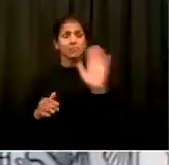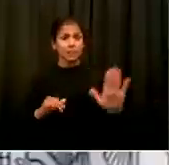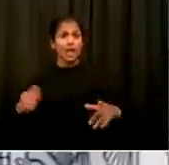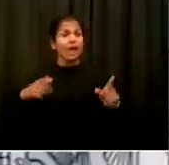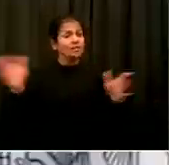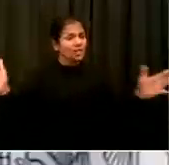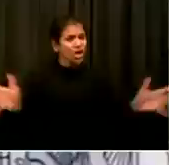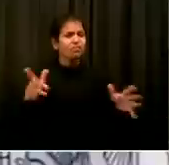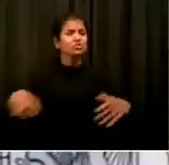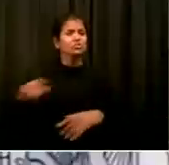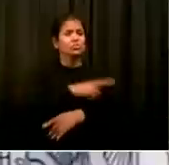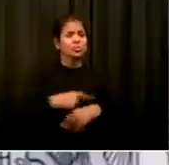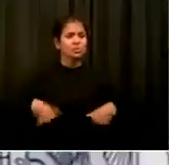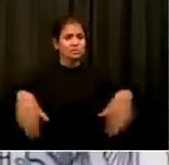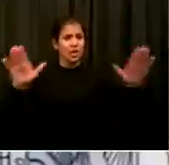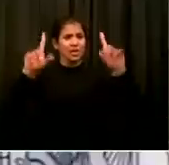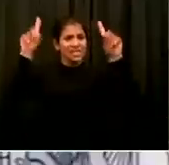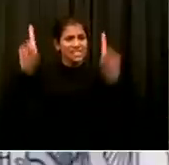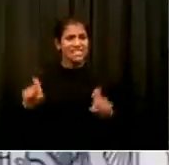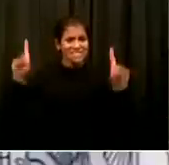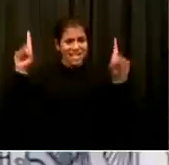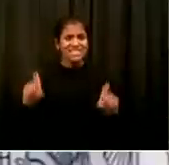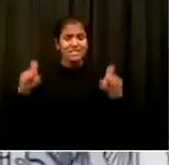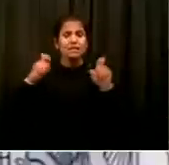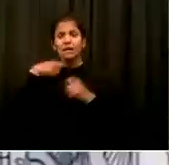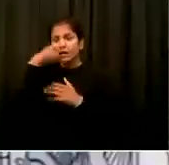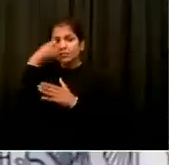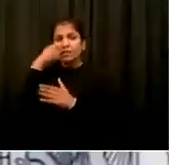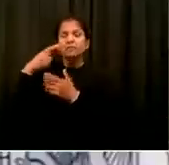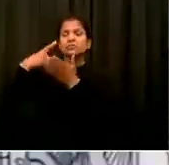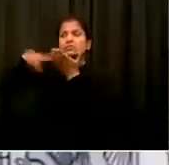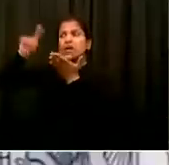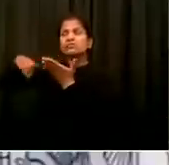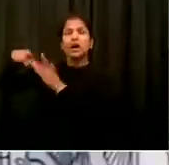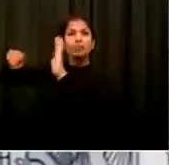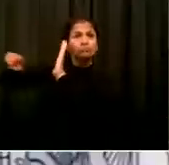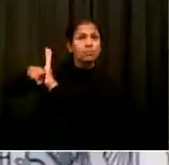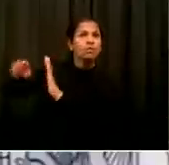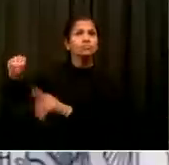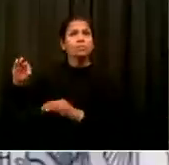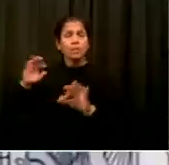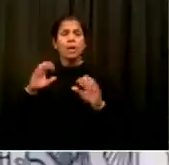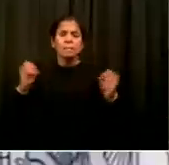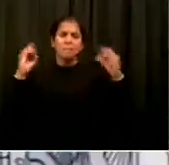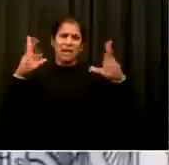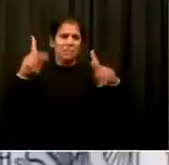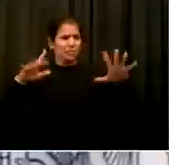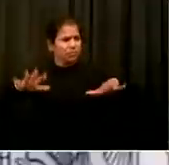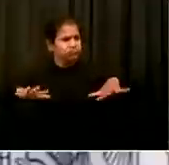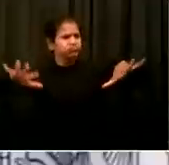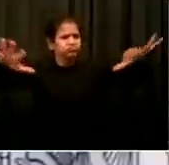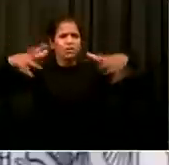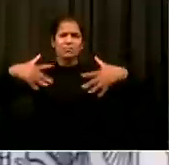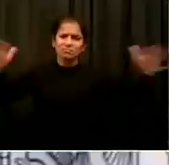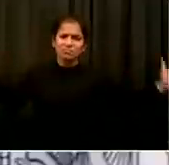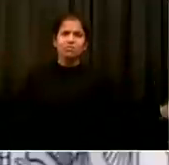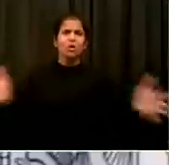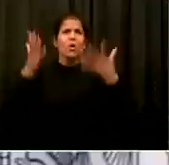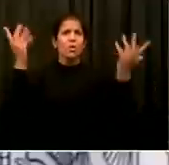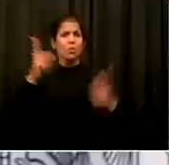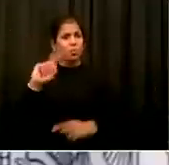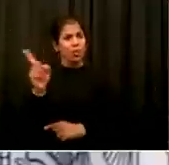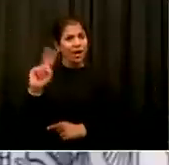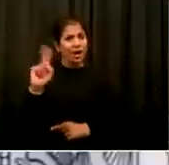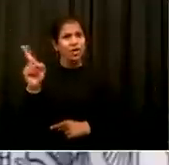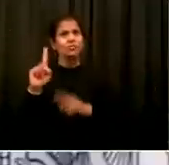whoever you are, wherever you are, get tested, particularly in these zones, but well beyond the whole city. Get tested. Certainly, if you haven't been tested in a while or you've